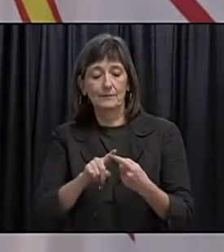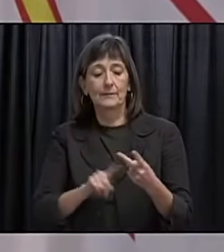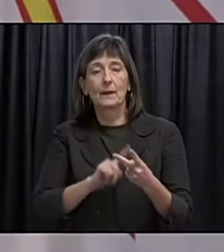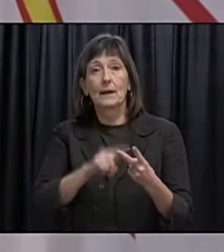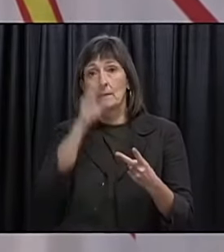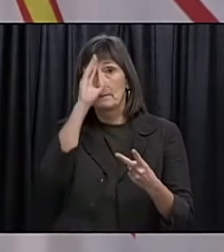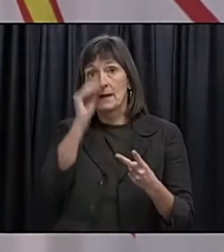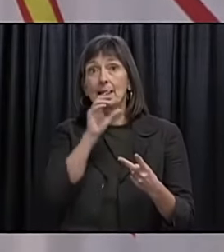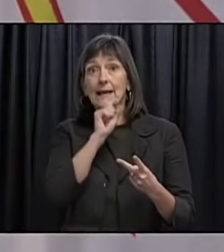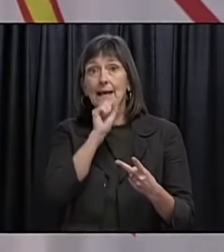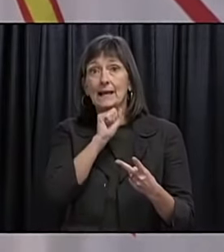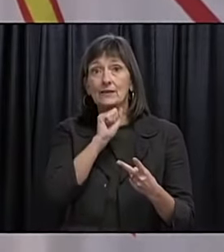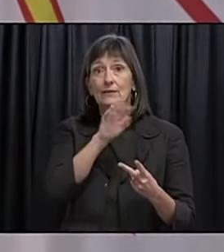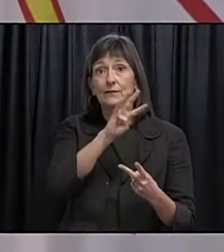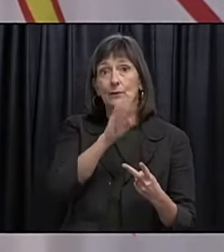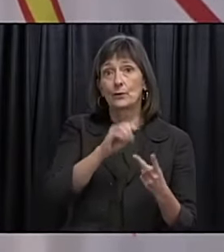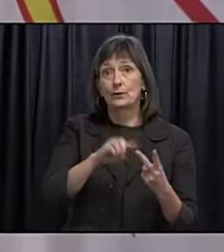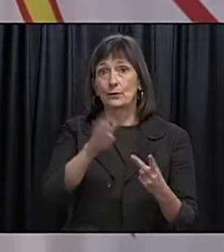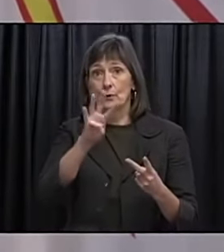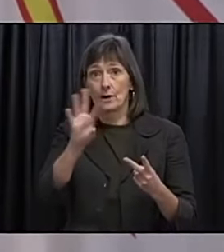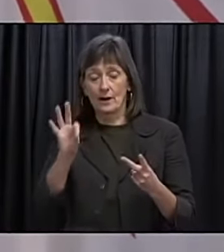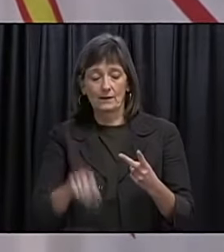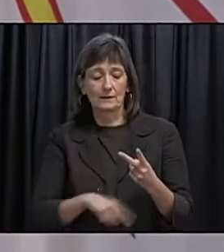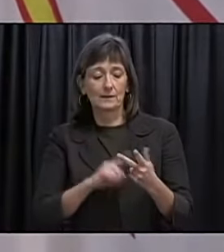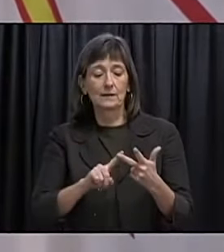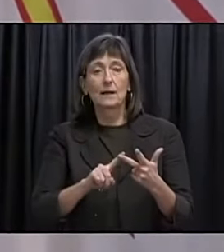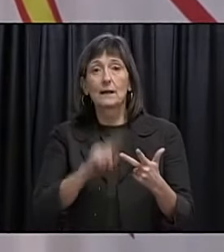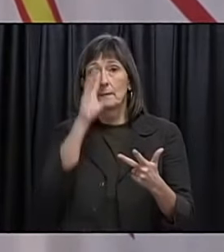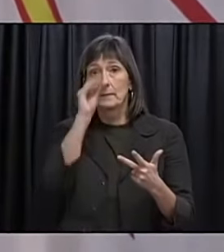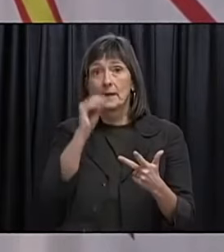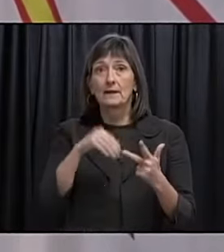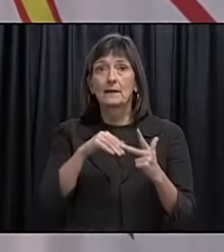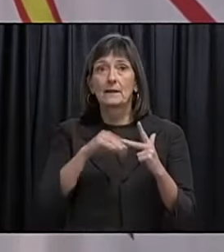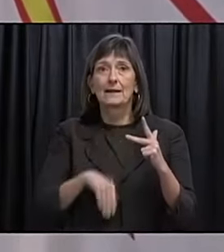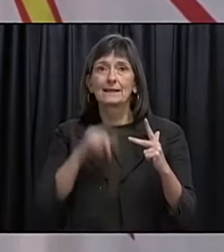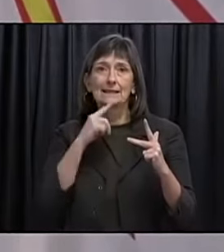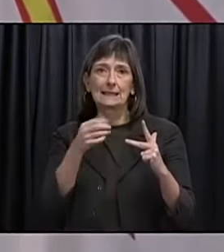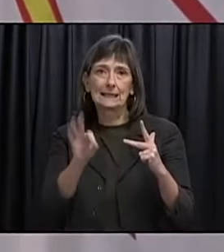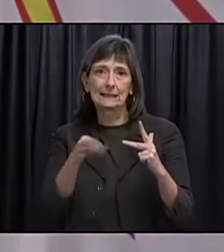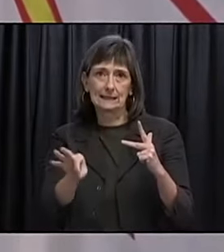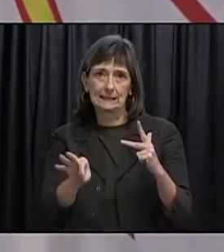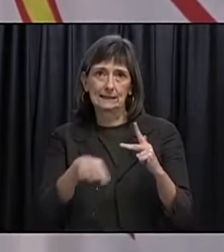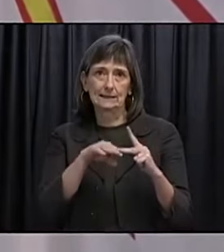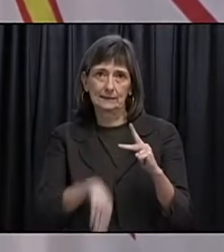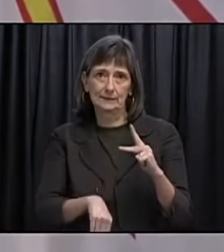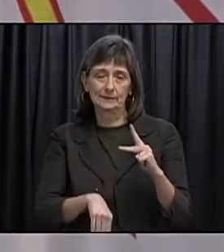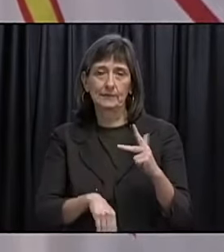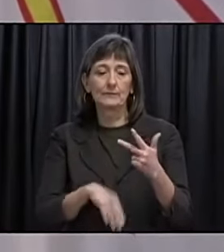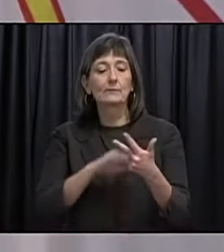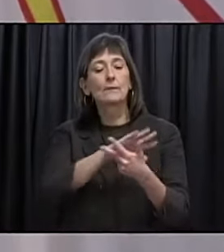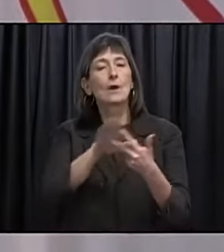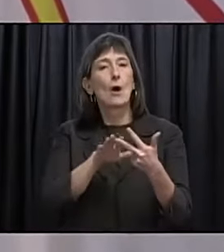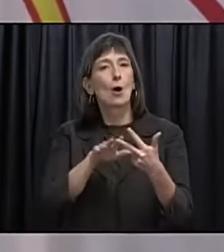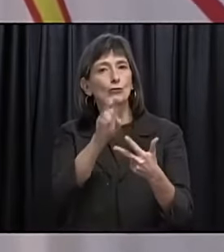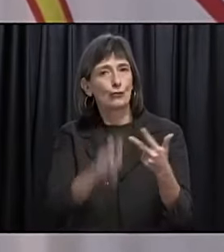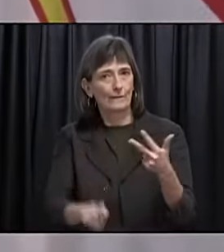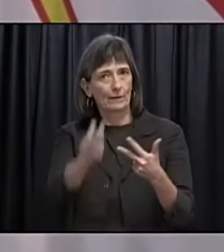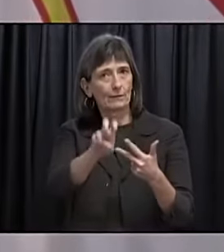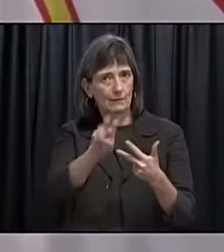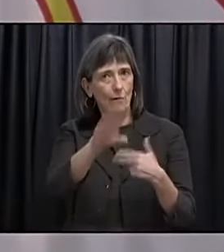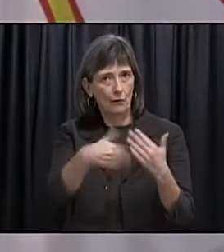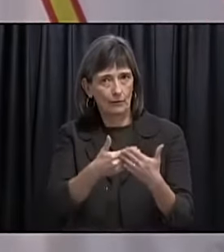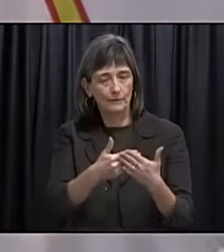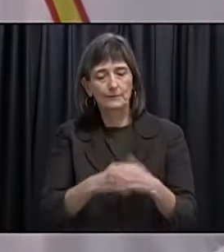A male between the ages of 40 and 49. And a male under the age of 19. All are travel related.